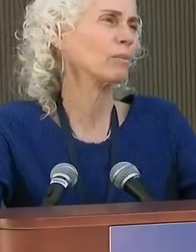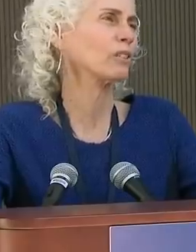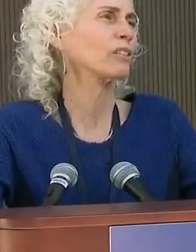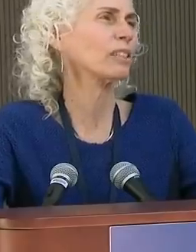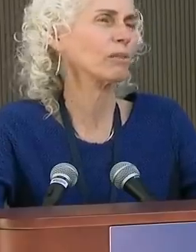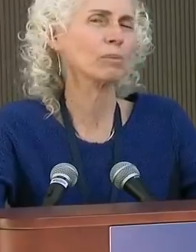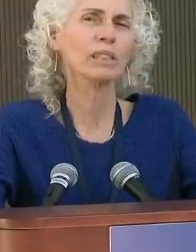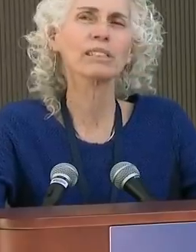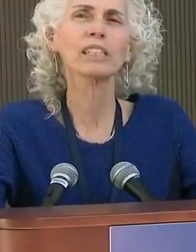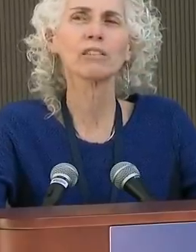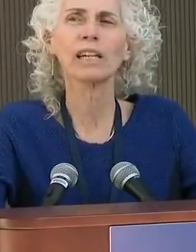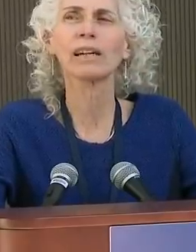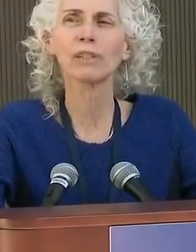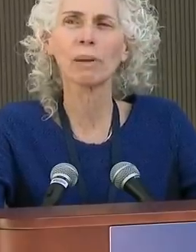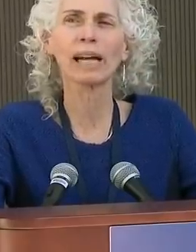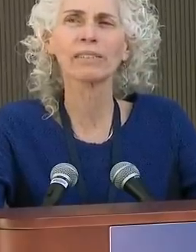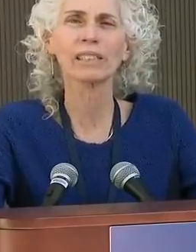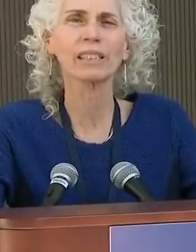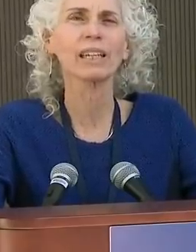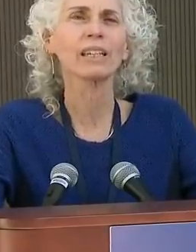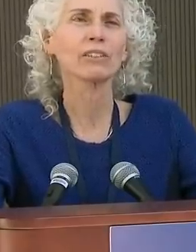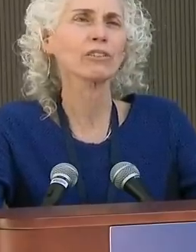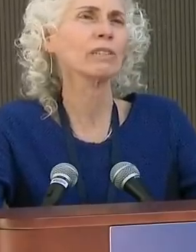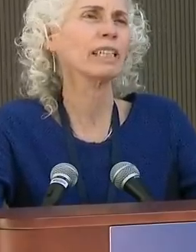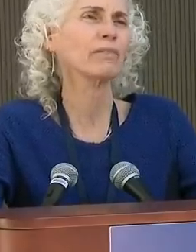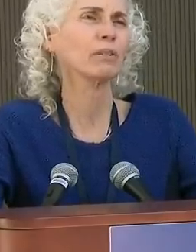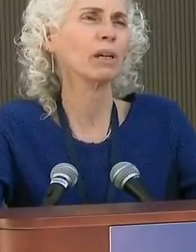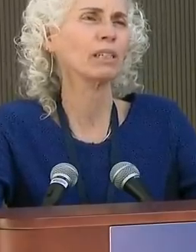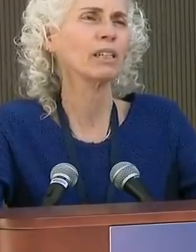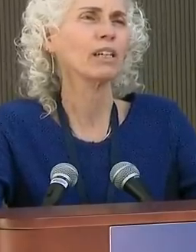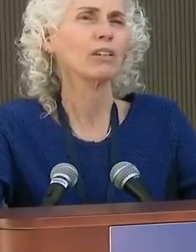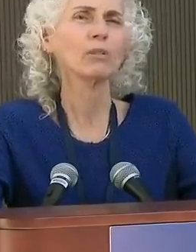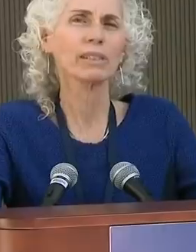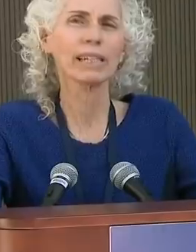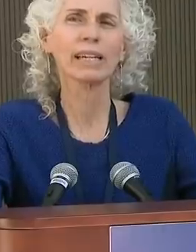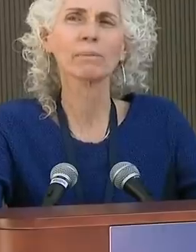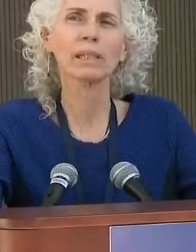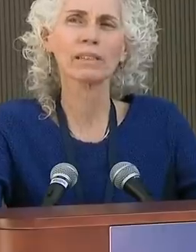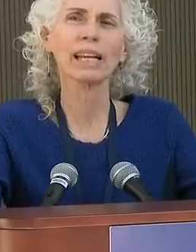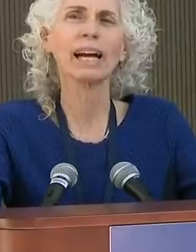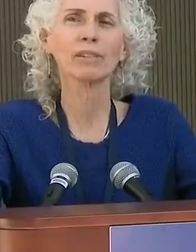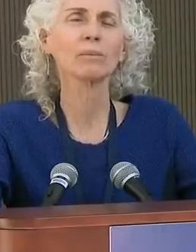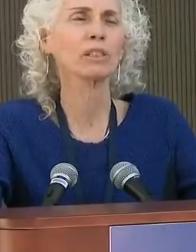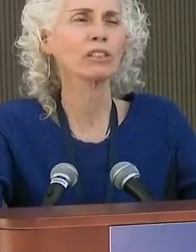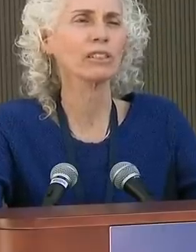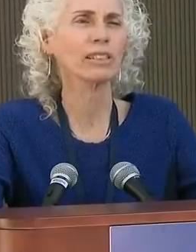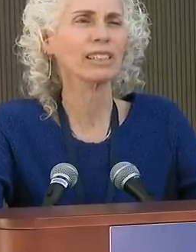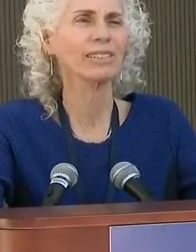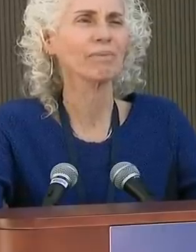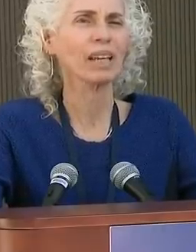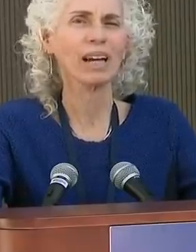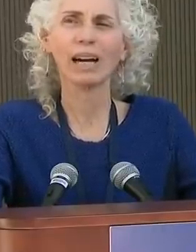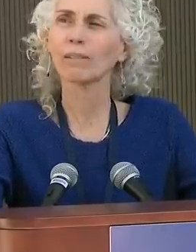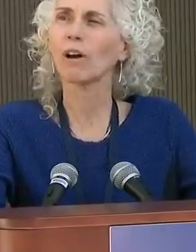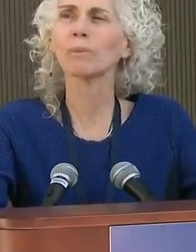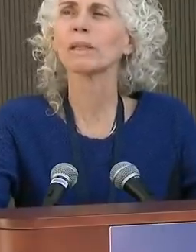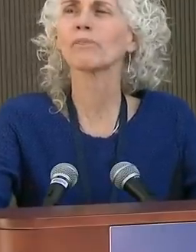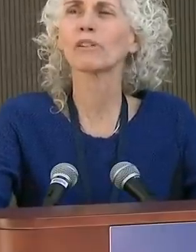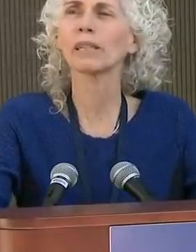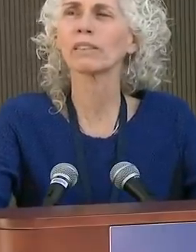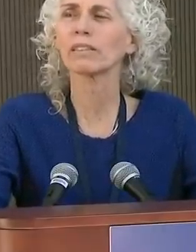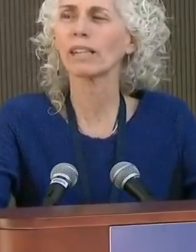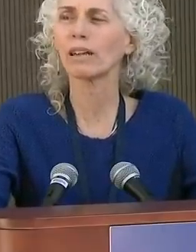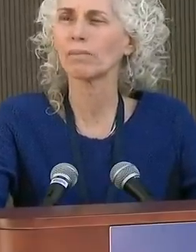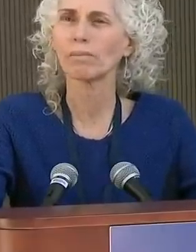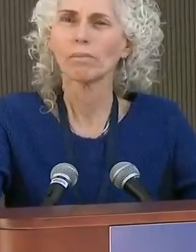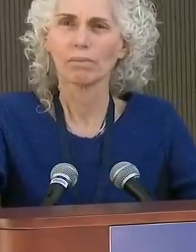sure that our emergency rooms continue to have capacity to treat everyone who is there because they have an emergency. I'll open